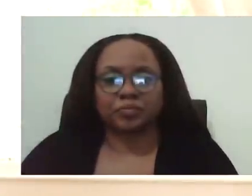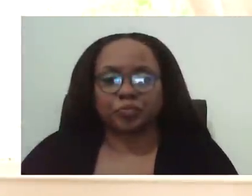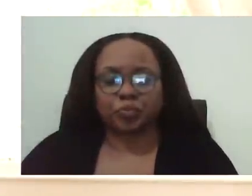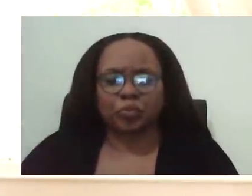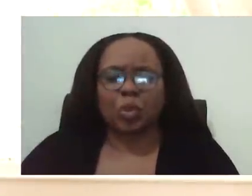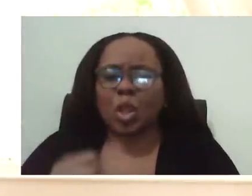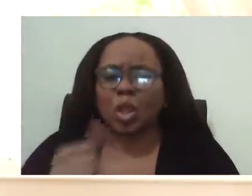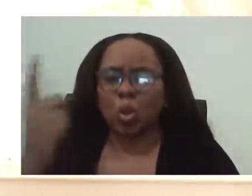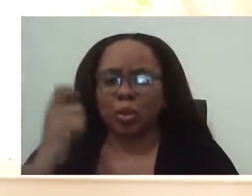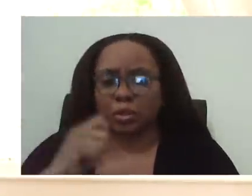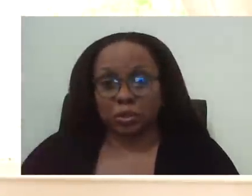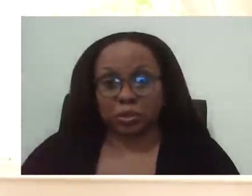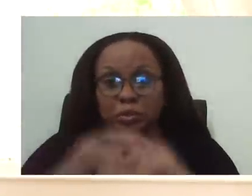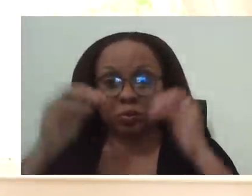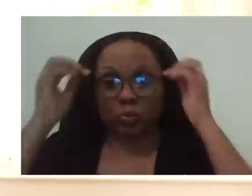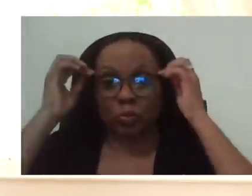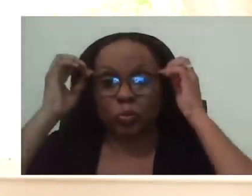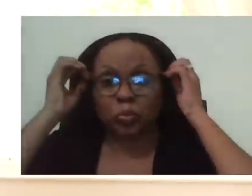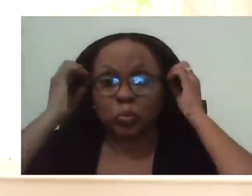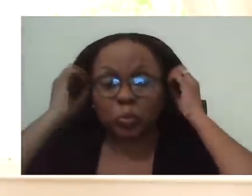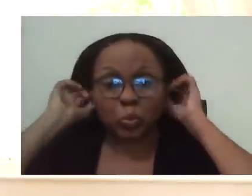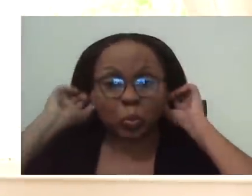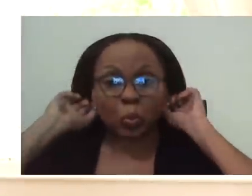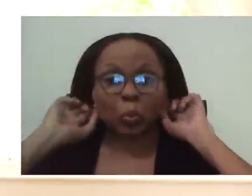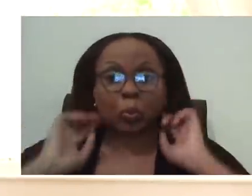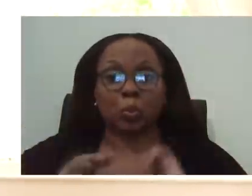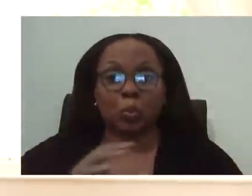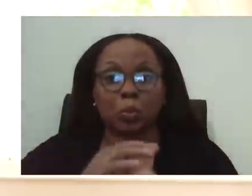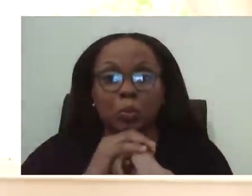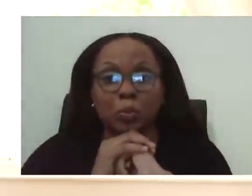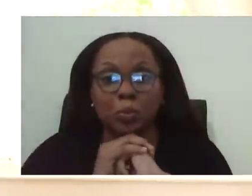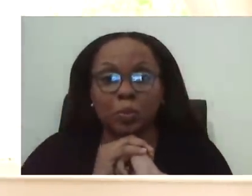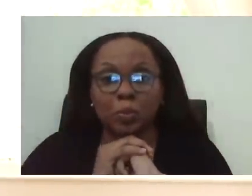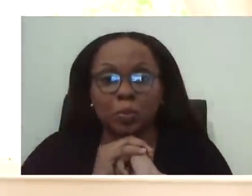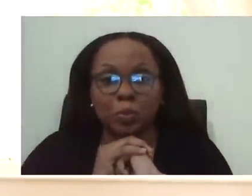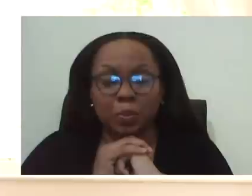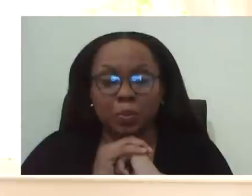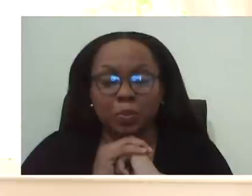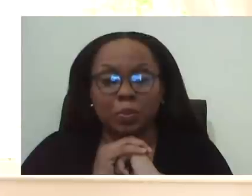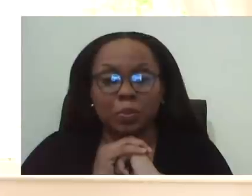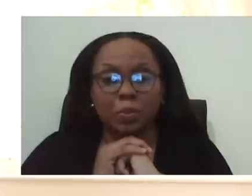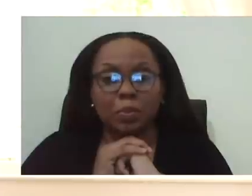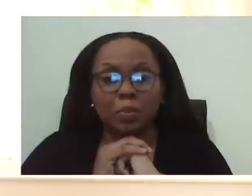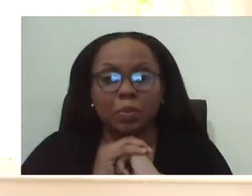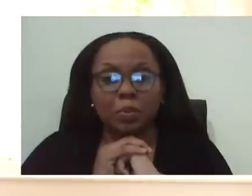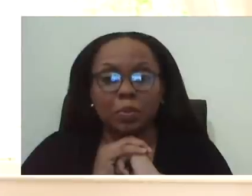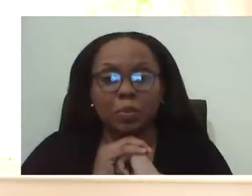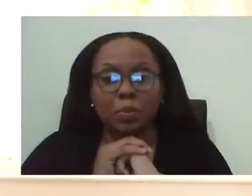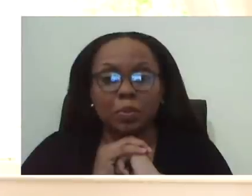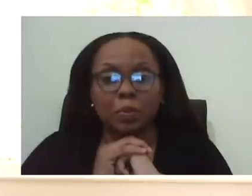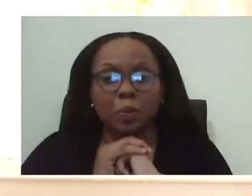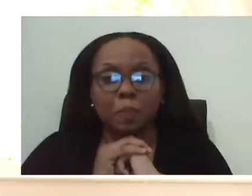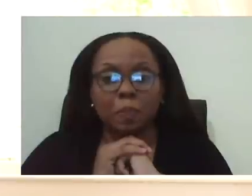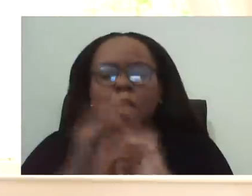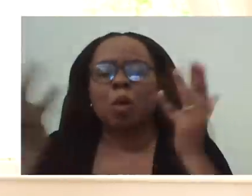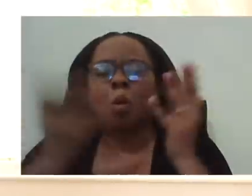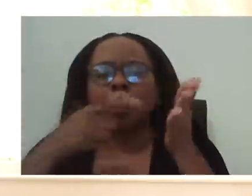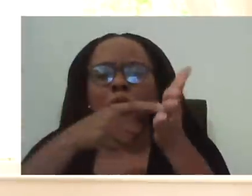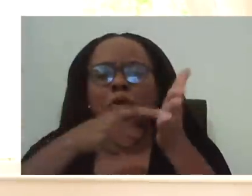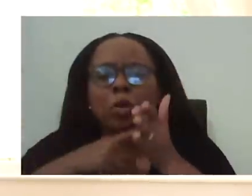some of the criteria being used to determine persons suitability for that program, likewise for home isolation?